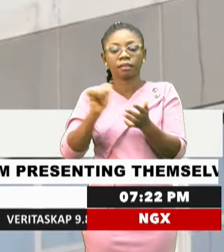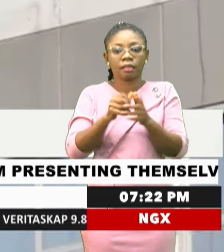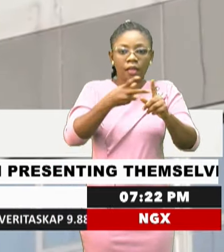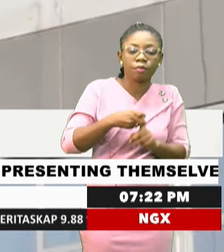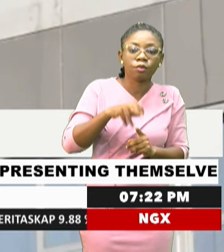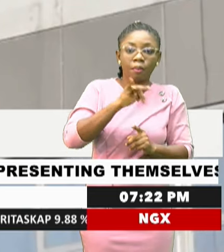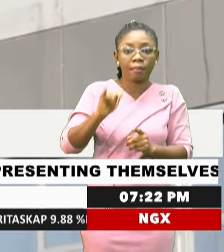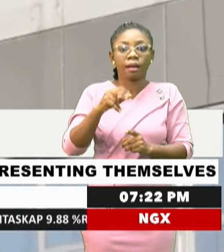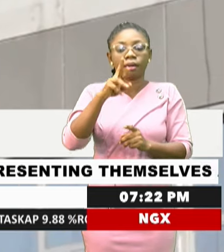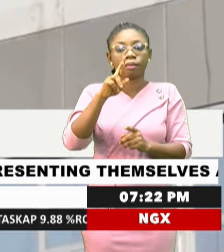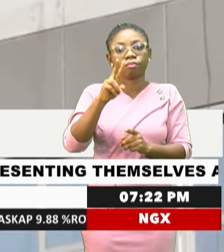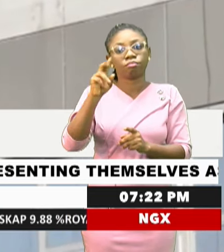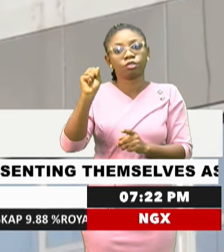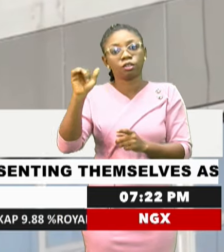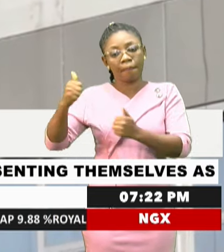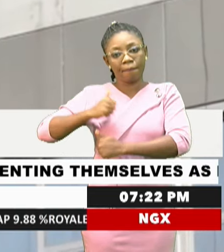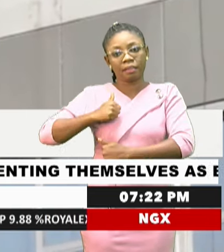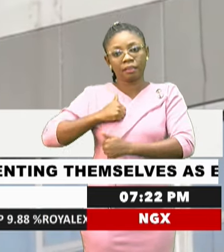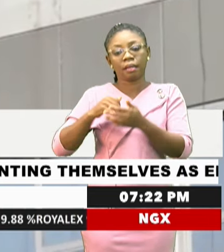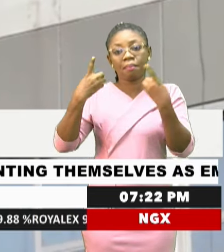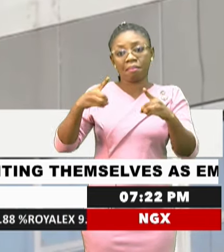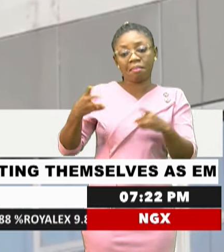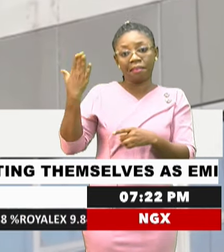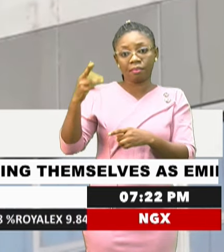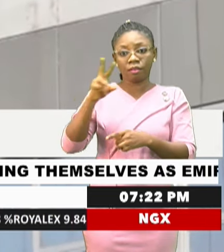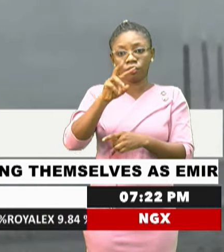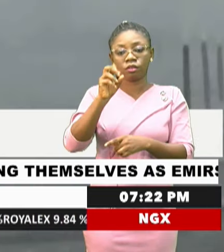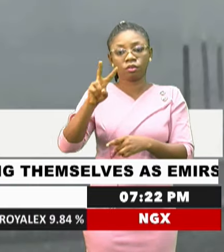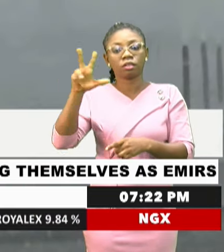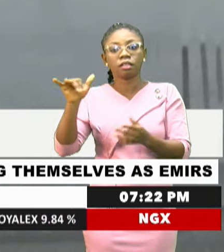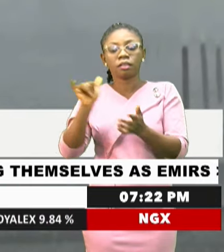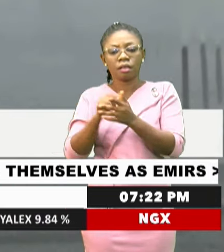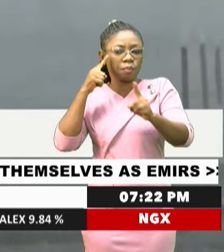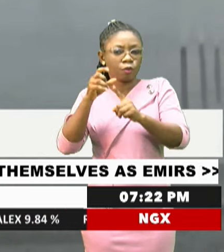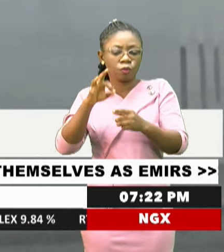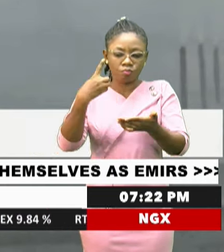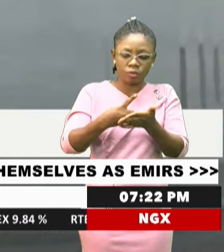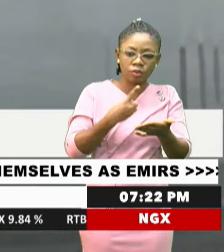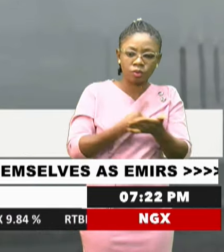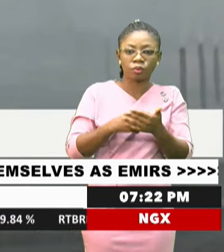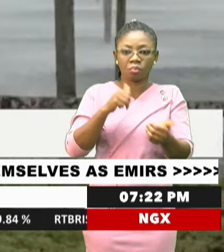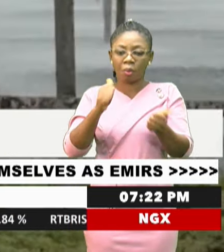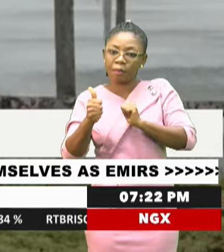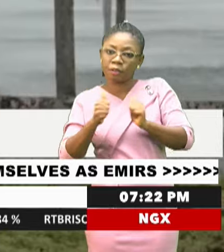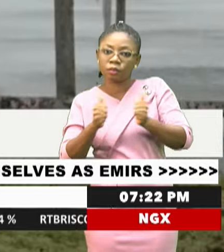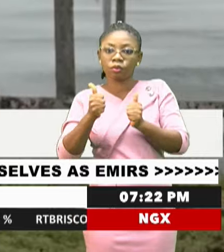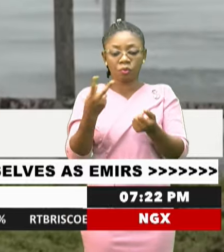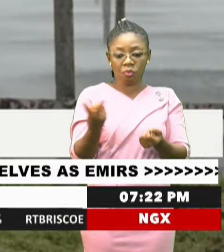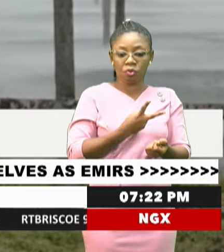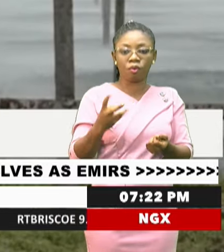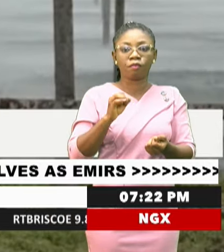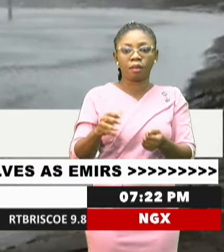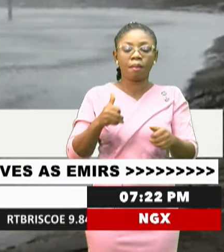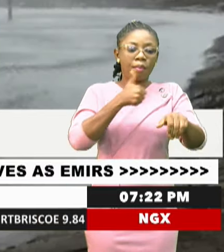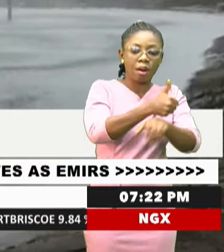the early days of the Russia-Ukraine conflict in 2022 has been a point of contention, with the two sides regularly accusing